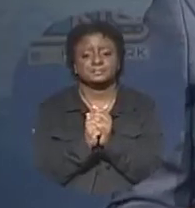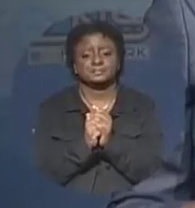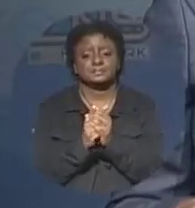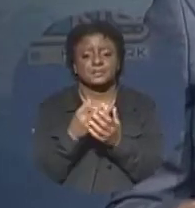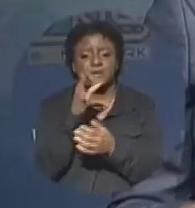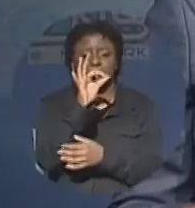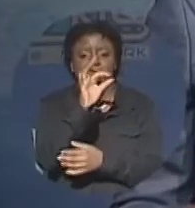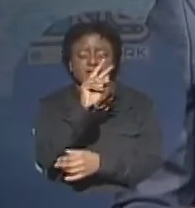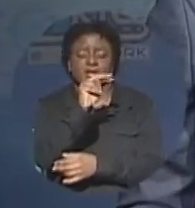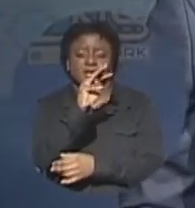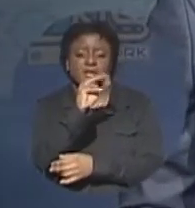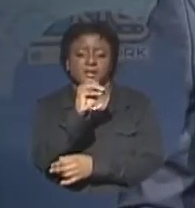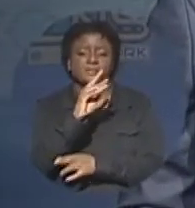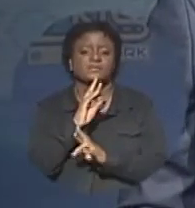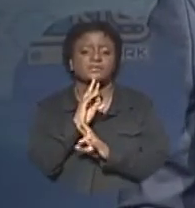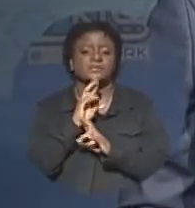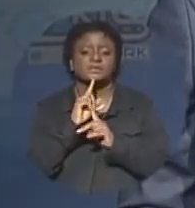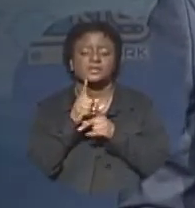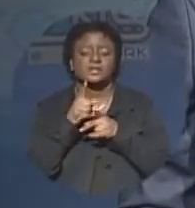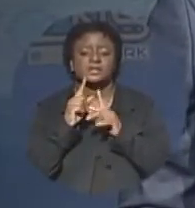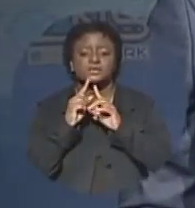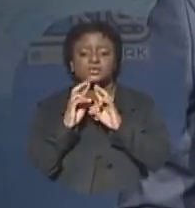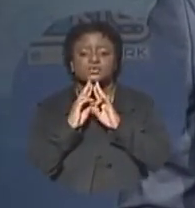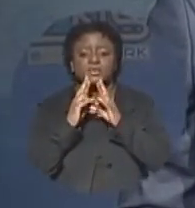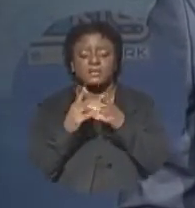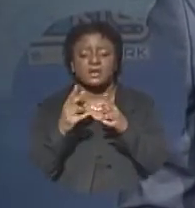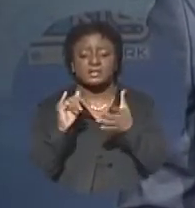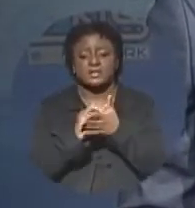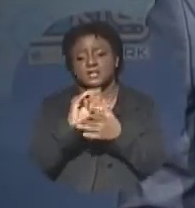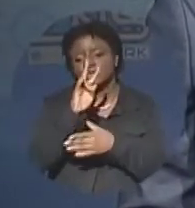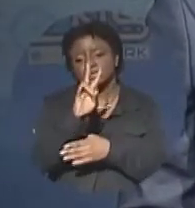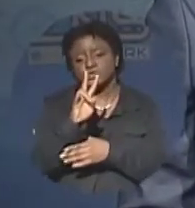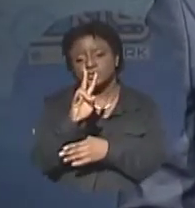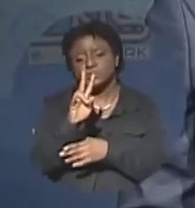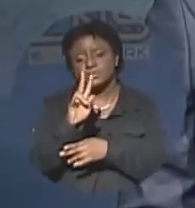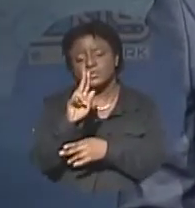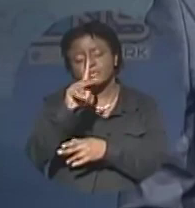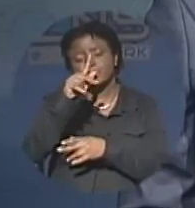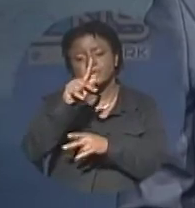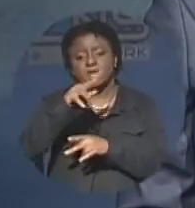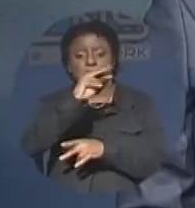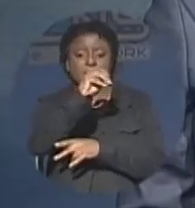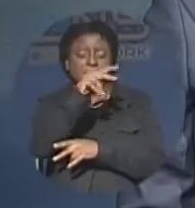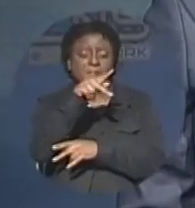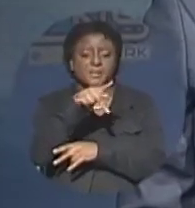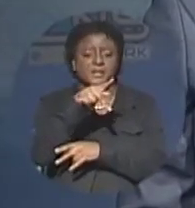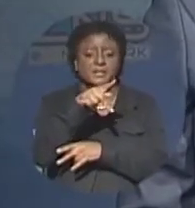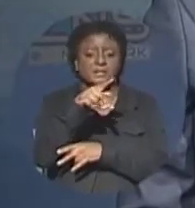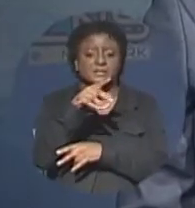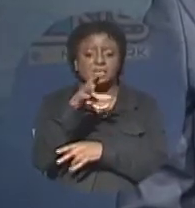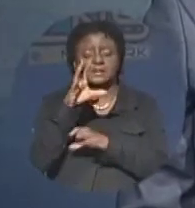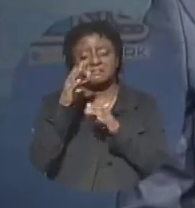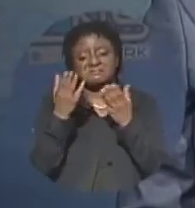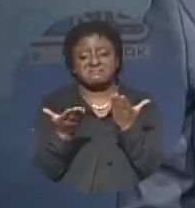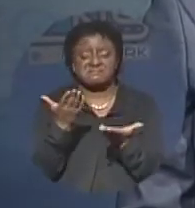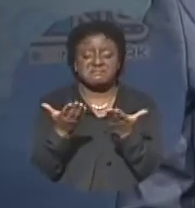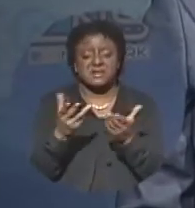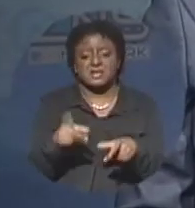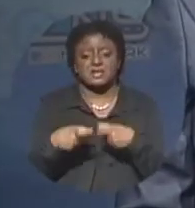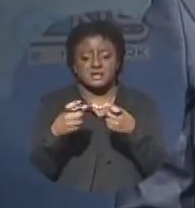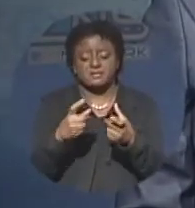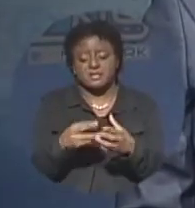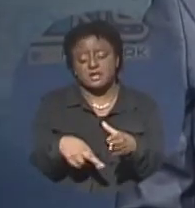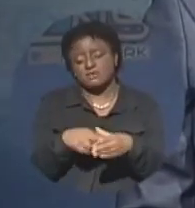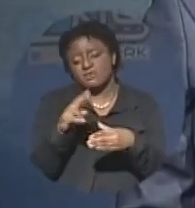The Free National Movement is responding to reports that two of the party's members of Parliament could tender their resignation soon.